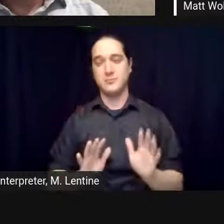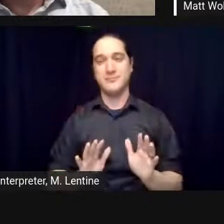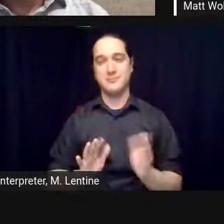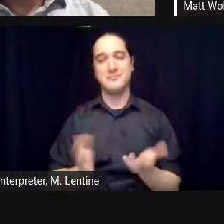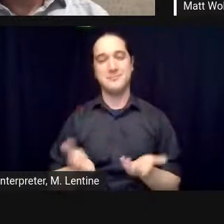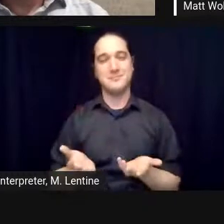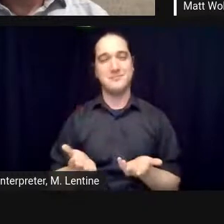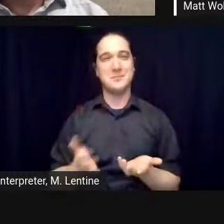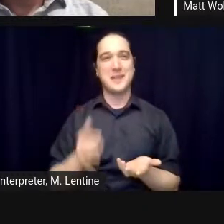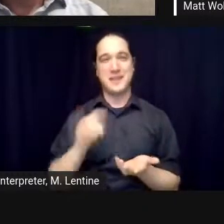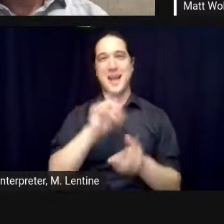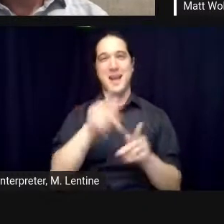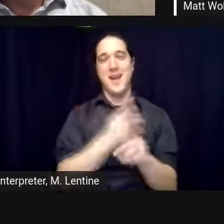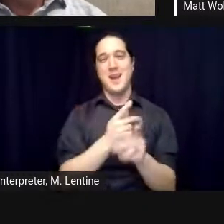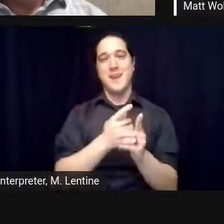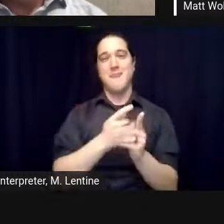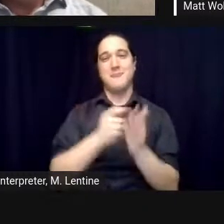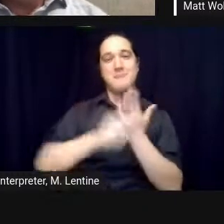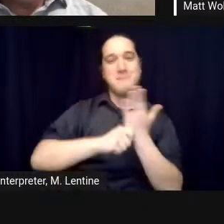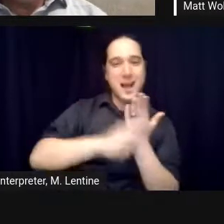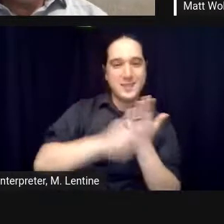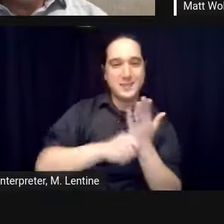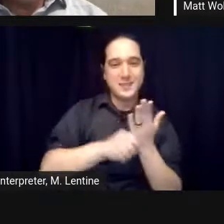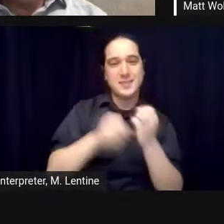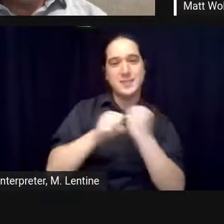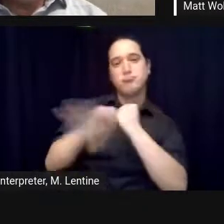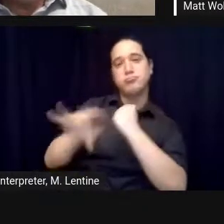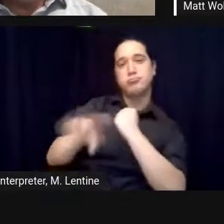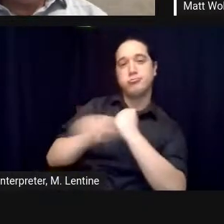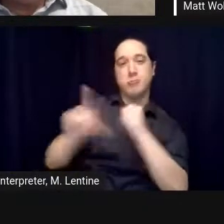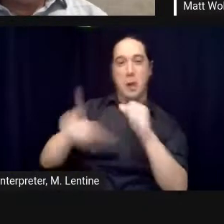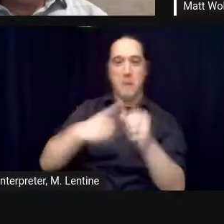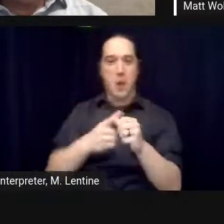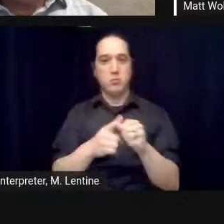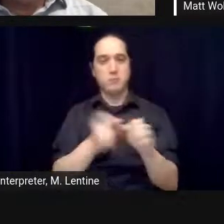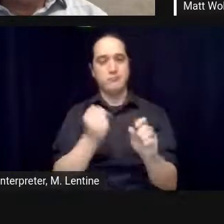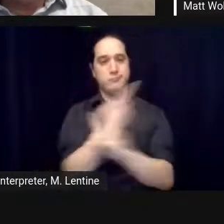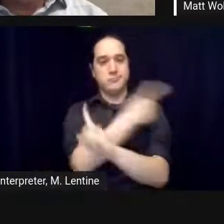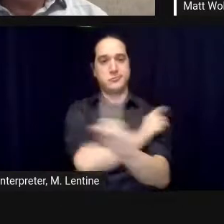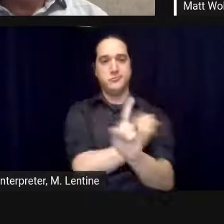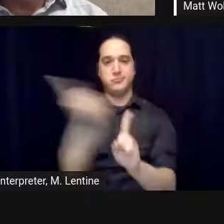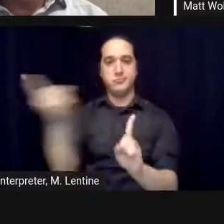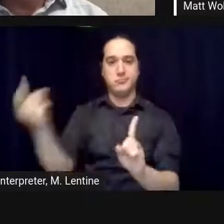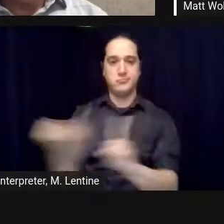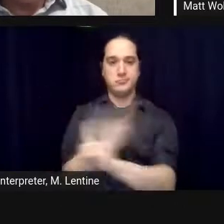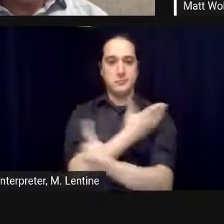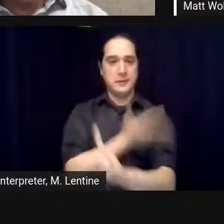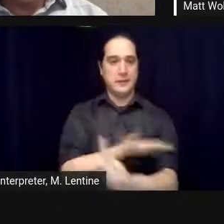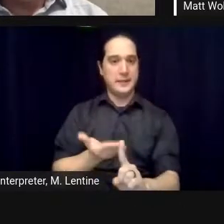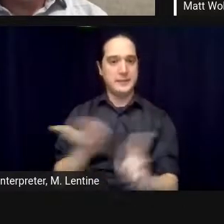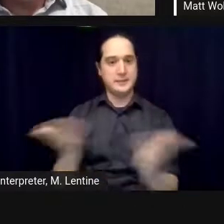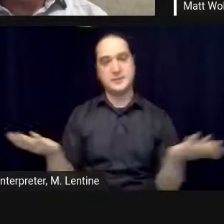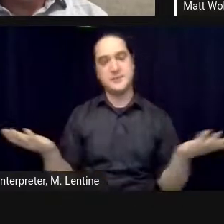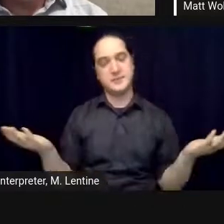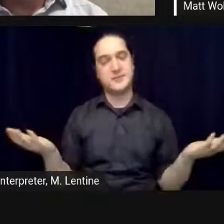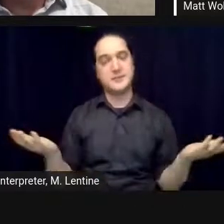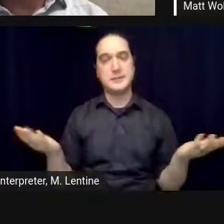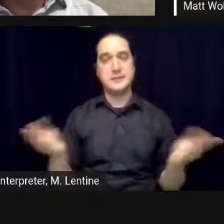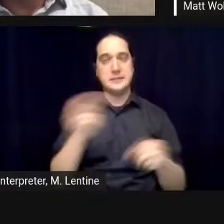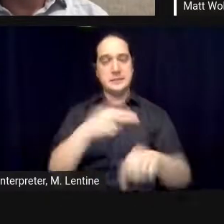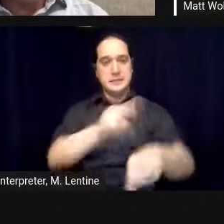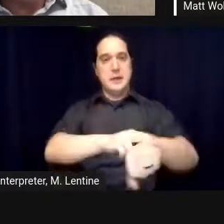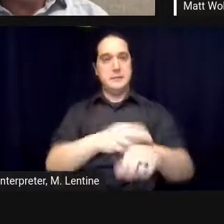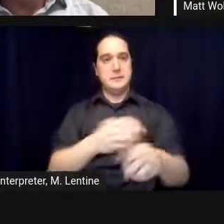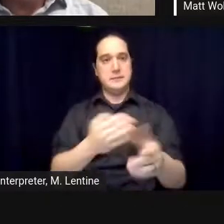how that story was covered uh do you think that uh mark do you think it would have been different now uh in the advent